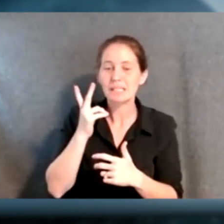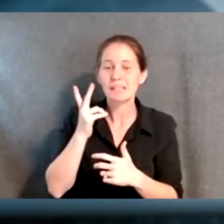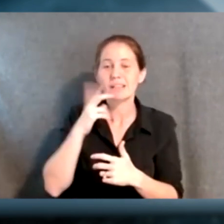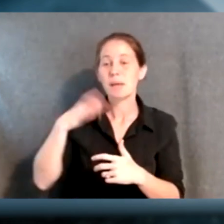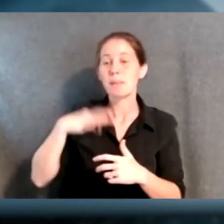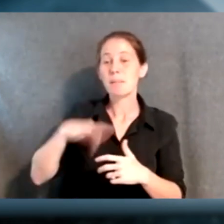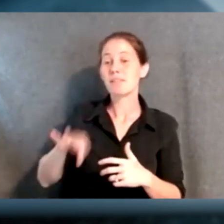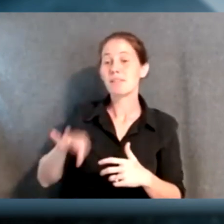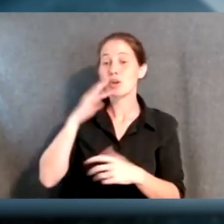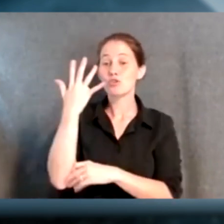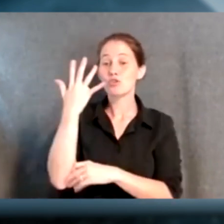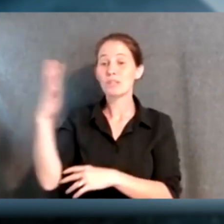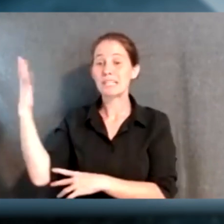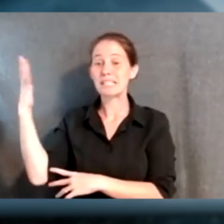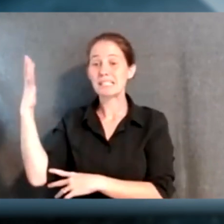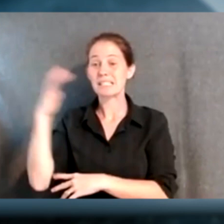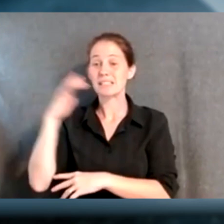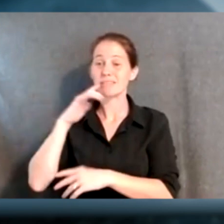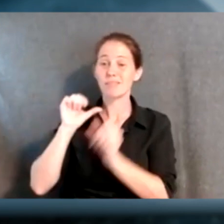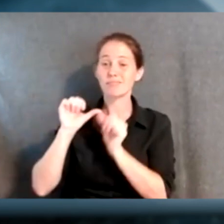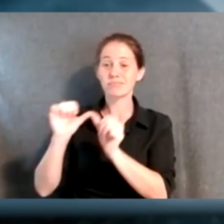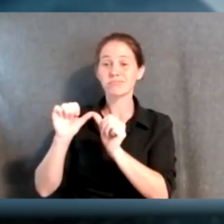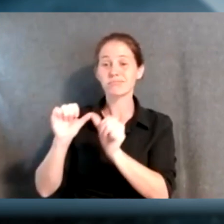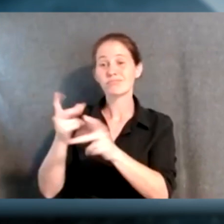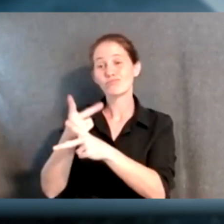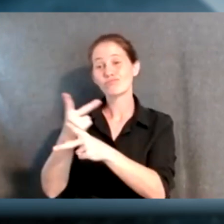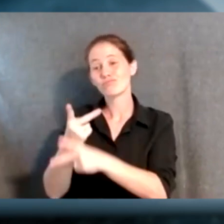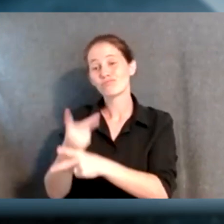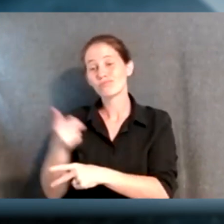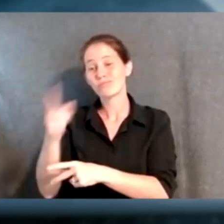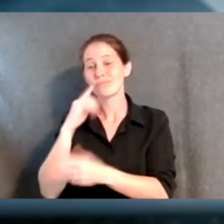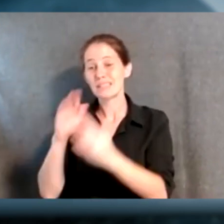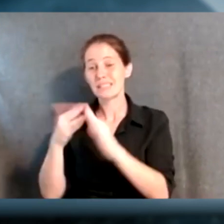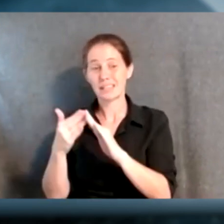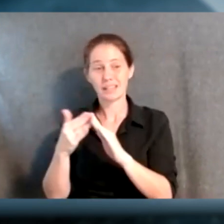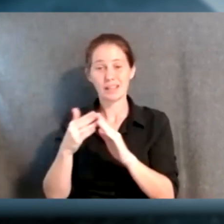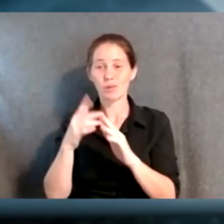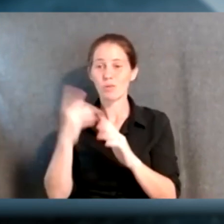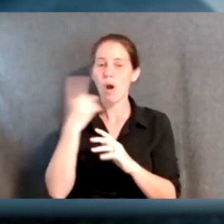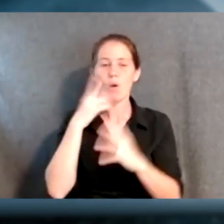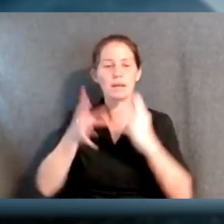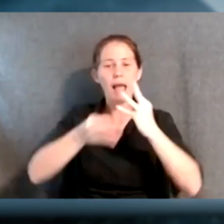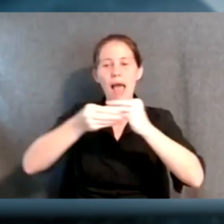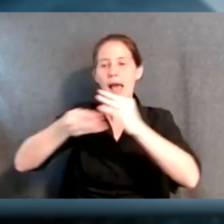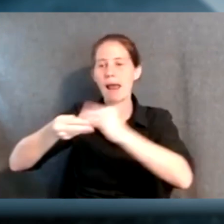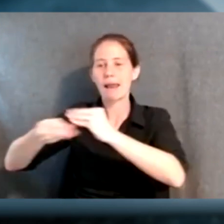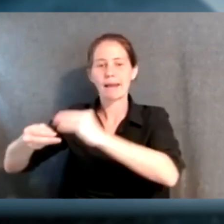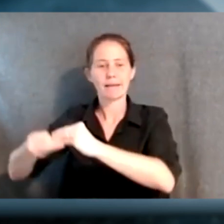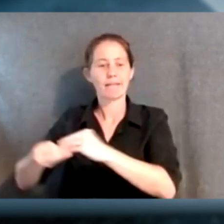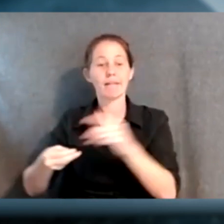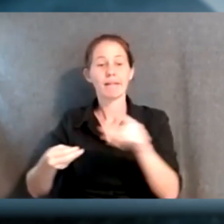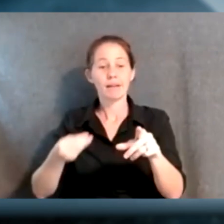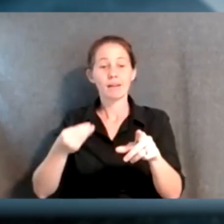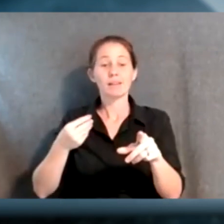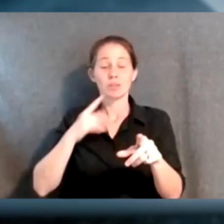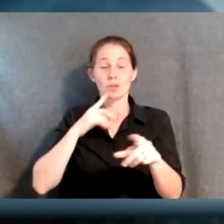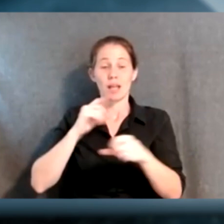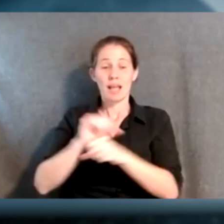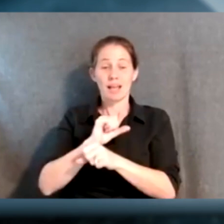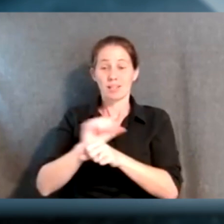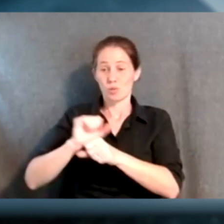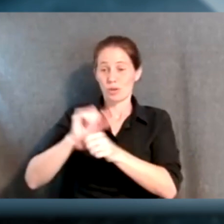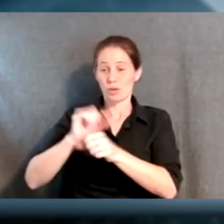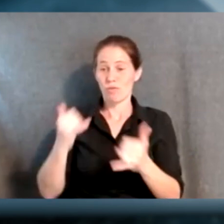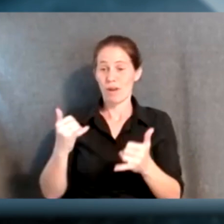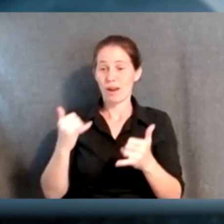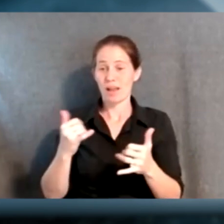look at the benefit of trees planted and maintained by the city, all sorts of different things, and we're always adding to this. And we are actually